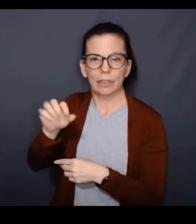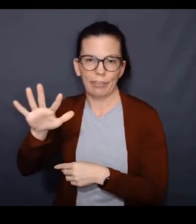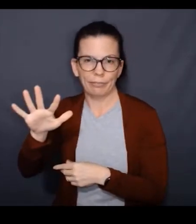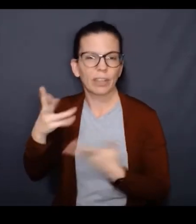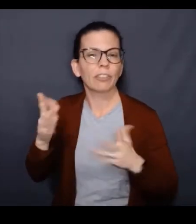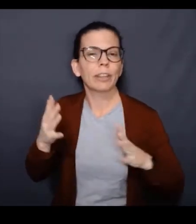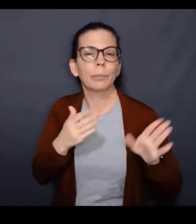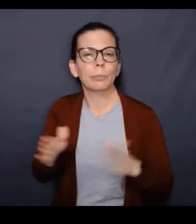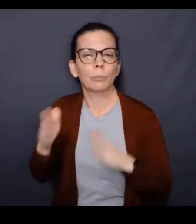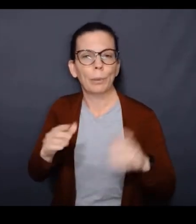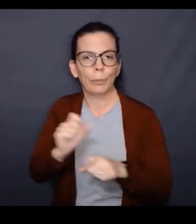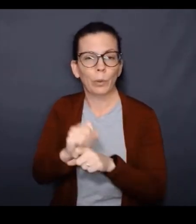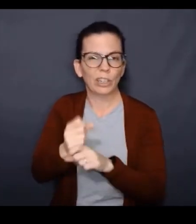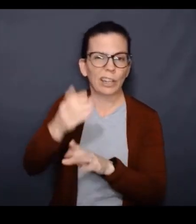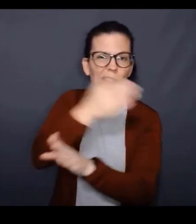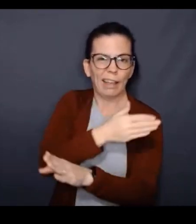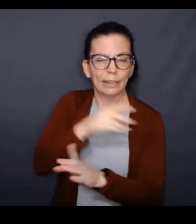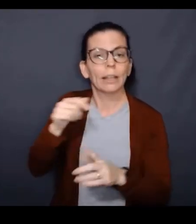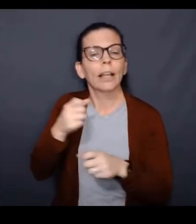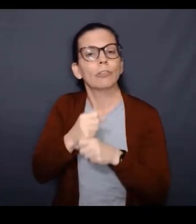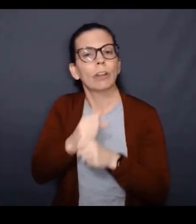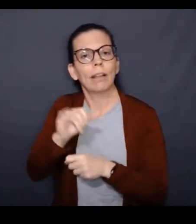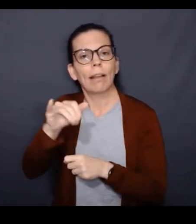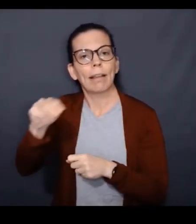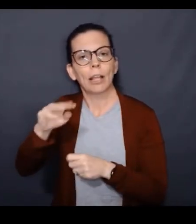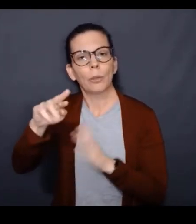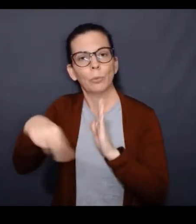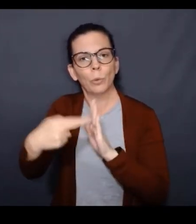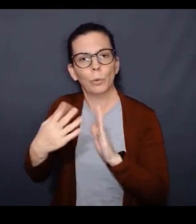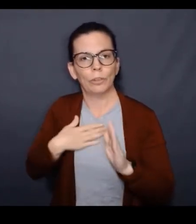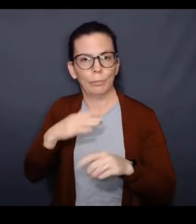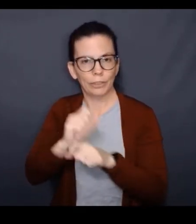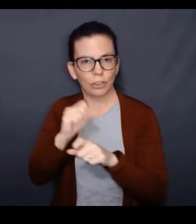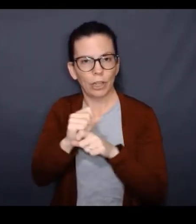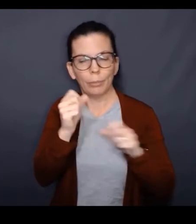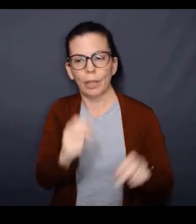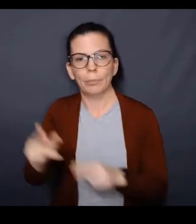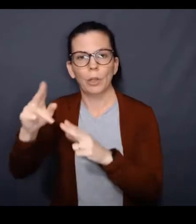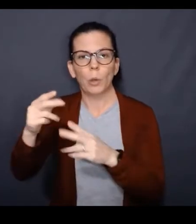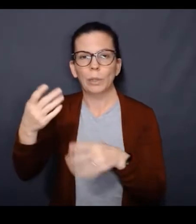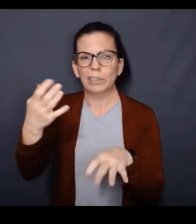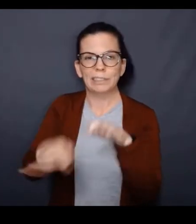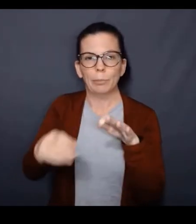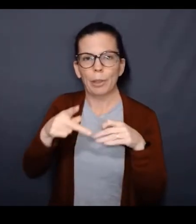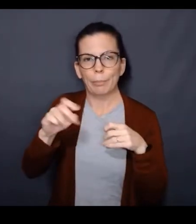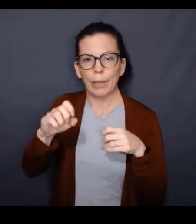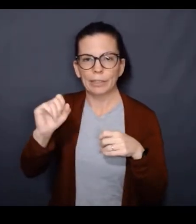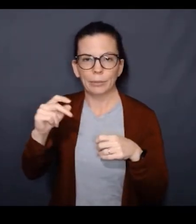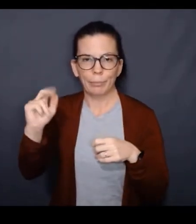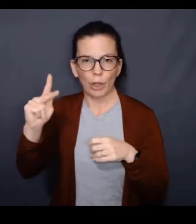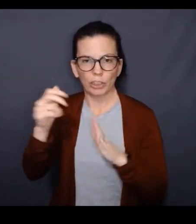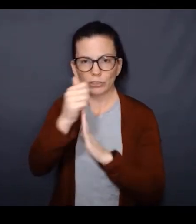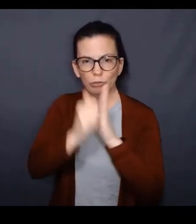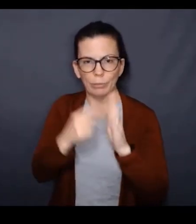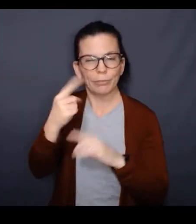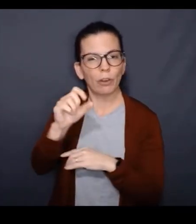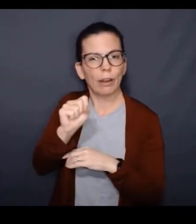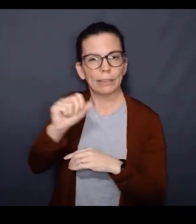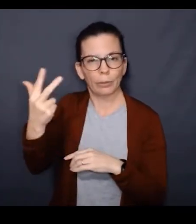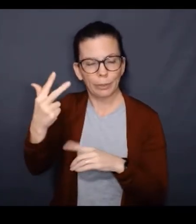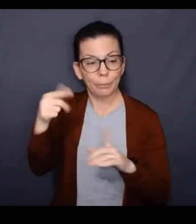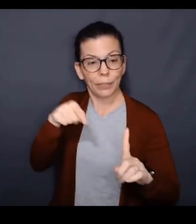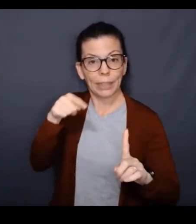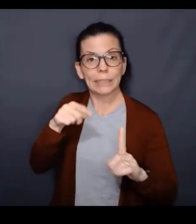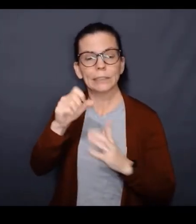.5. I've done a little bit of prep work ahead of time, like creating an IAM role for my job and uploading a simple PySpark script to S3.